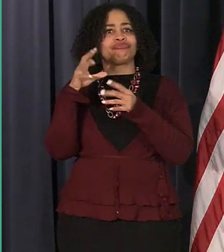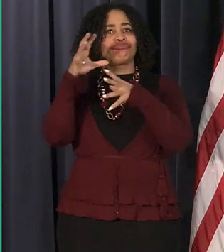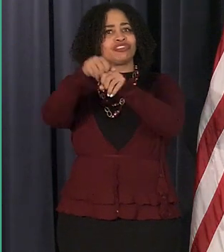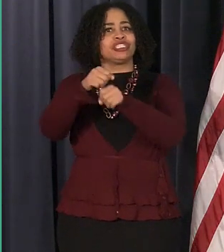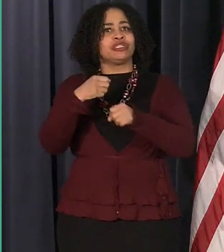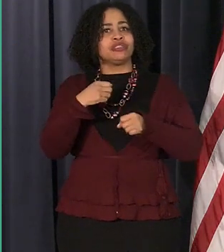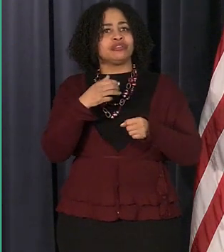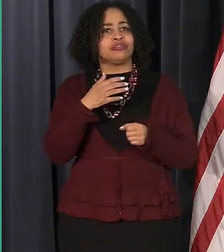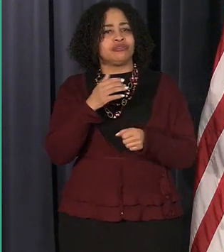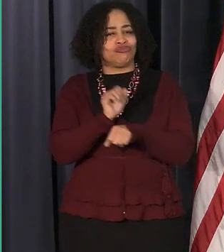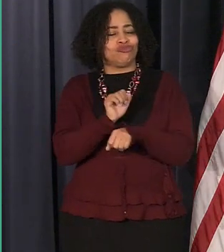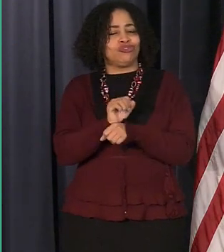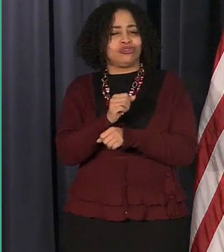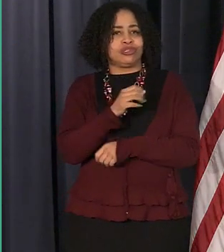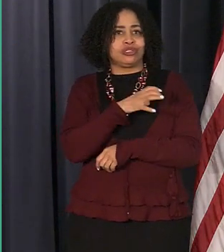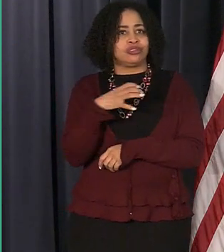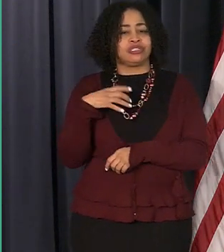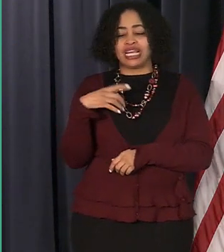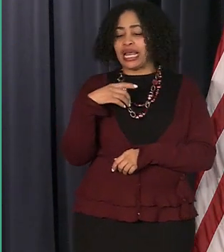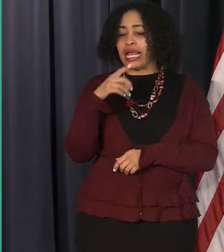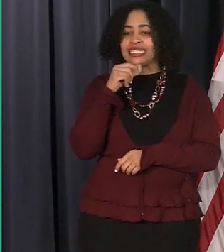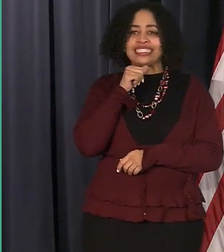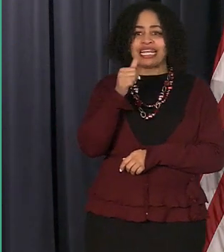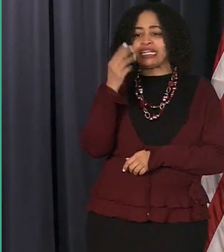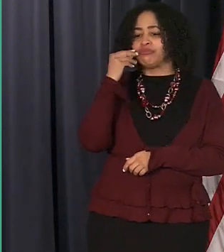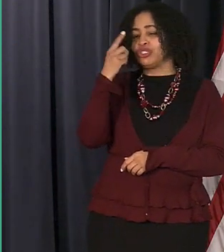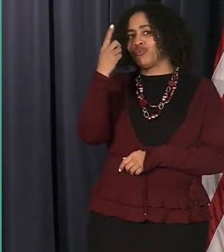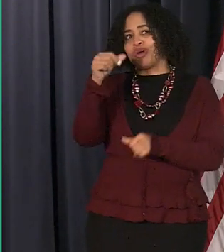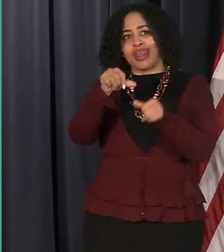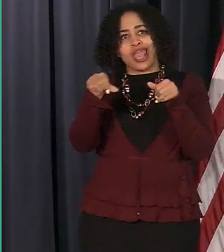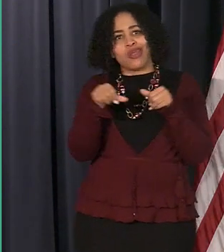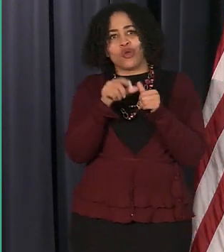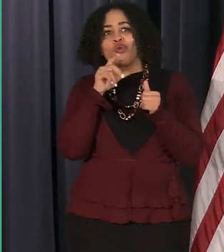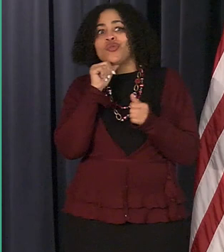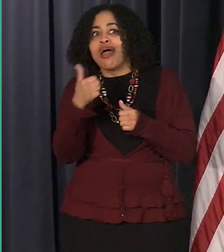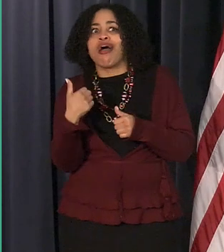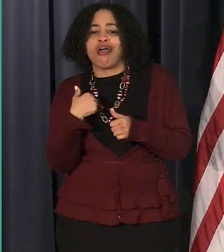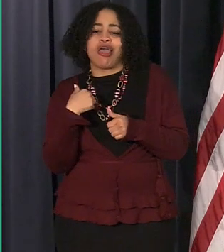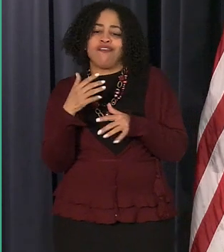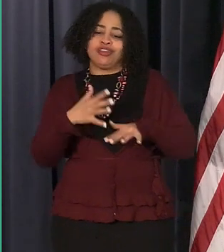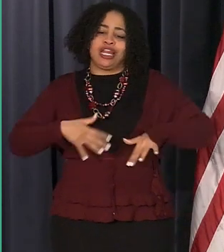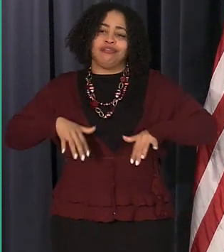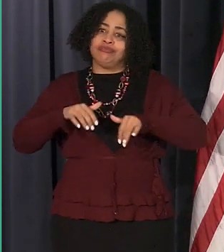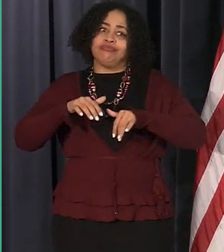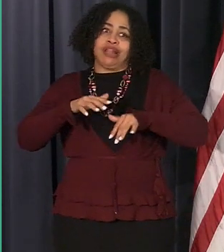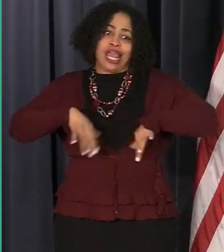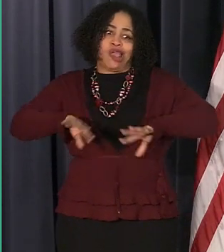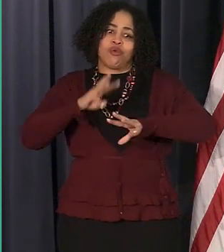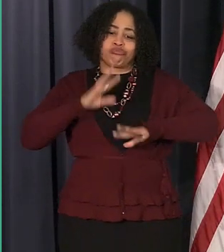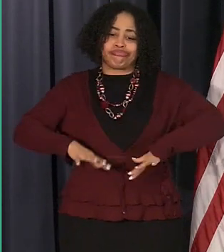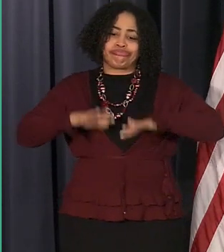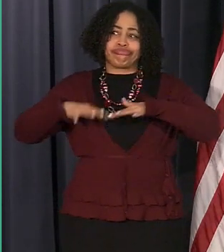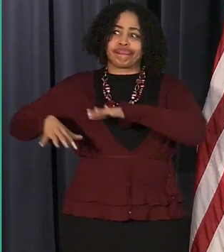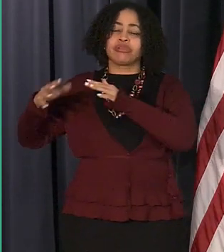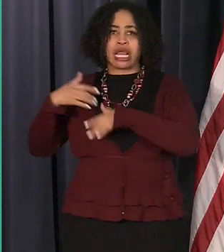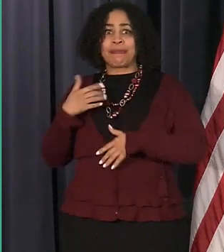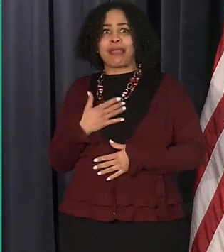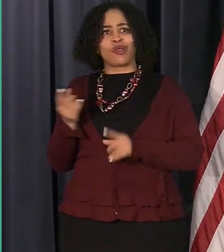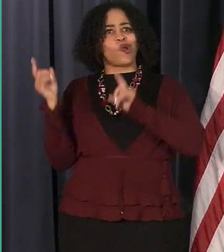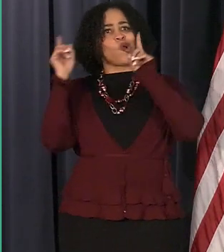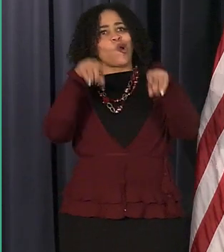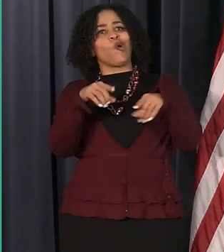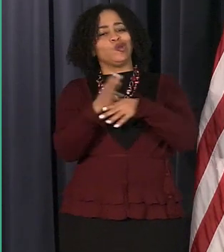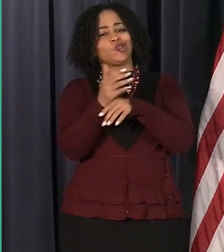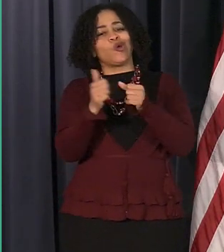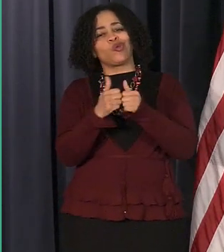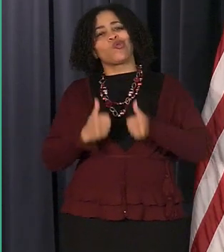hadn't experienced a backup in the basement and so i'm excited to go now and share this program with